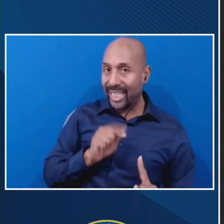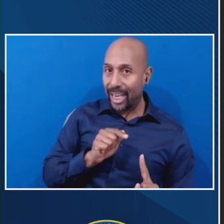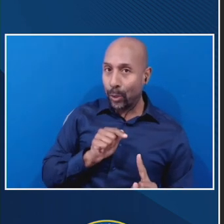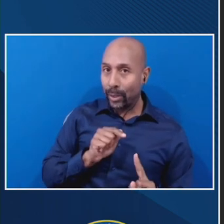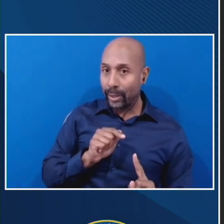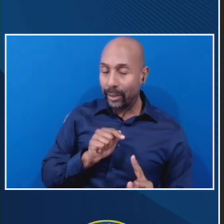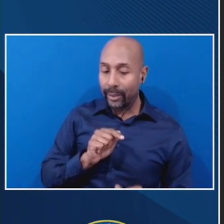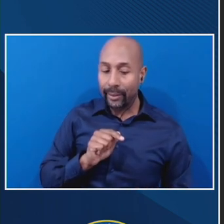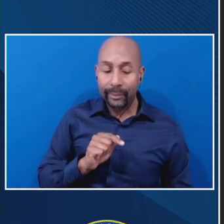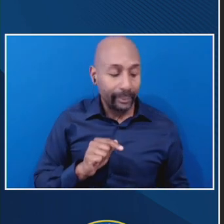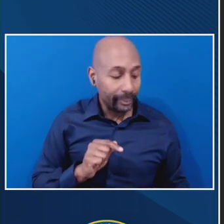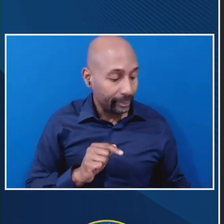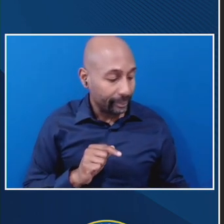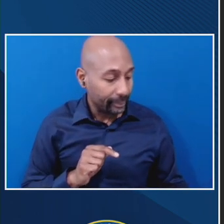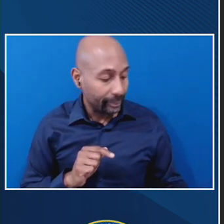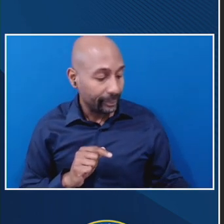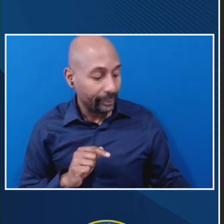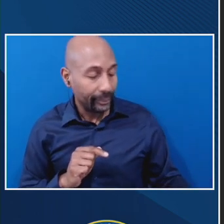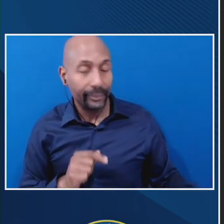Thank you. Erica.